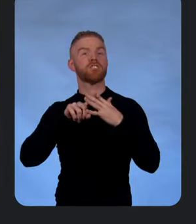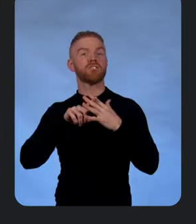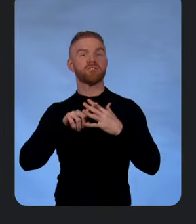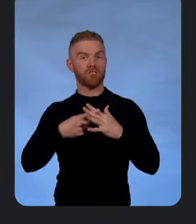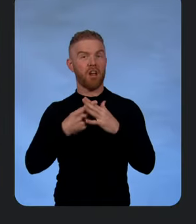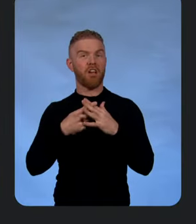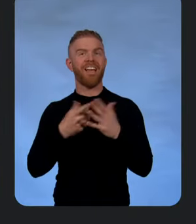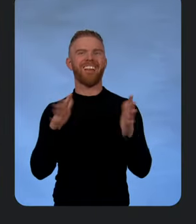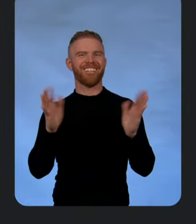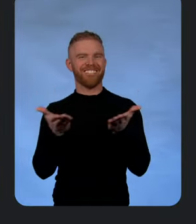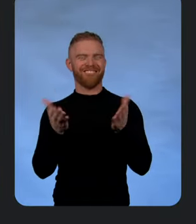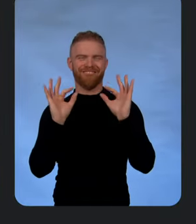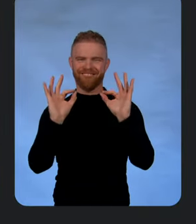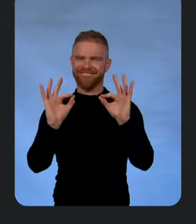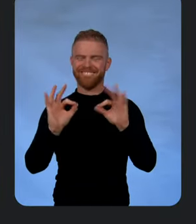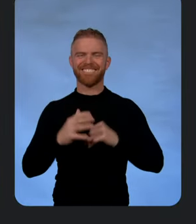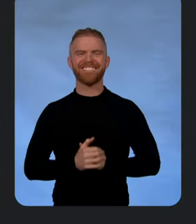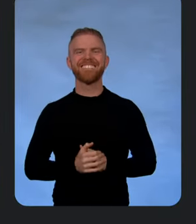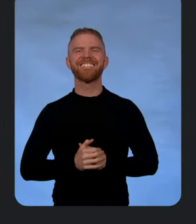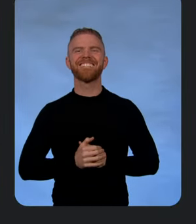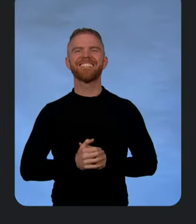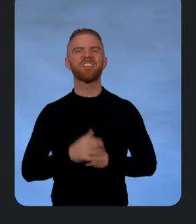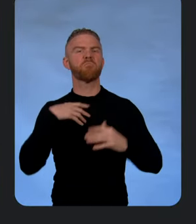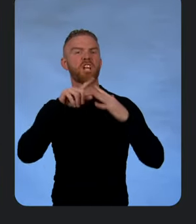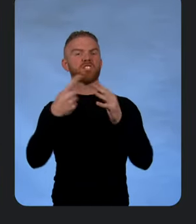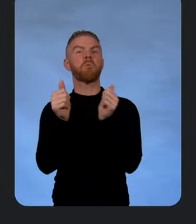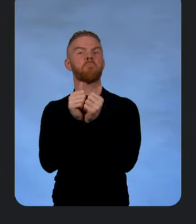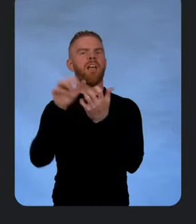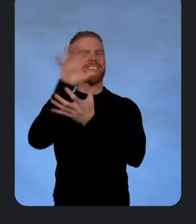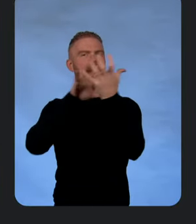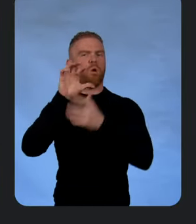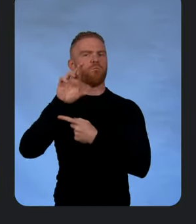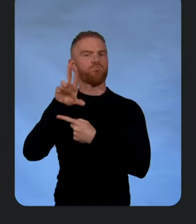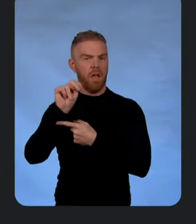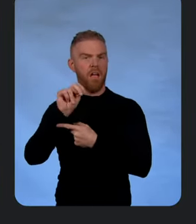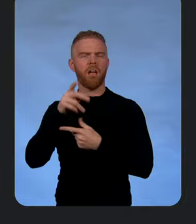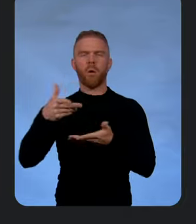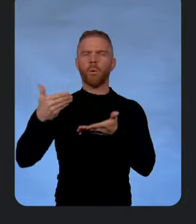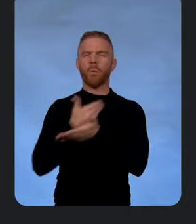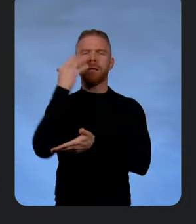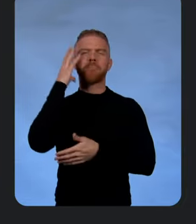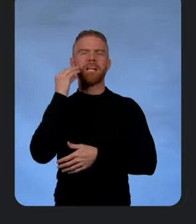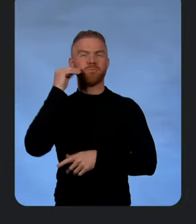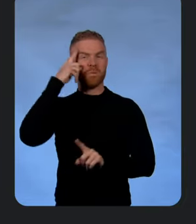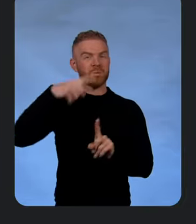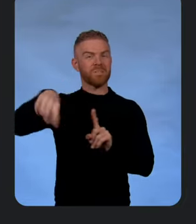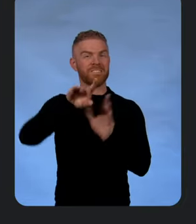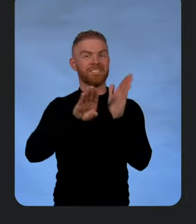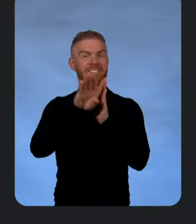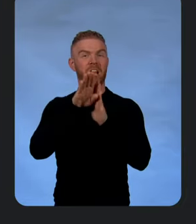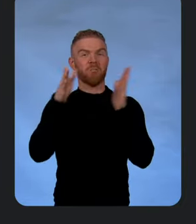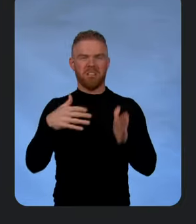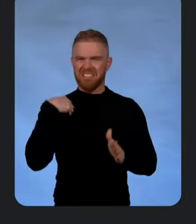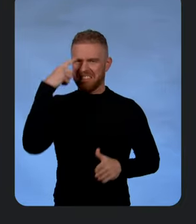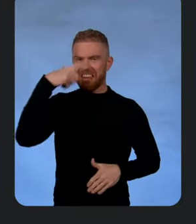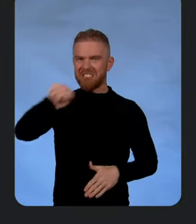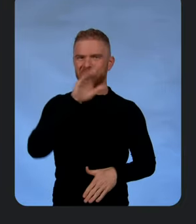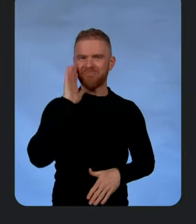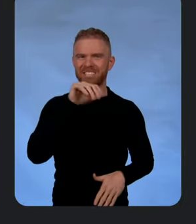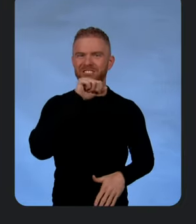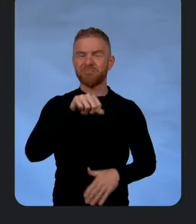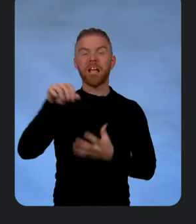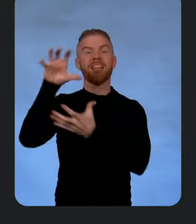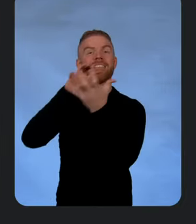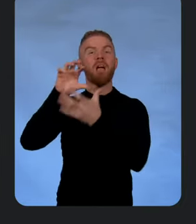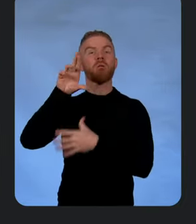So let me maybe start with Cloud Run. Yeah. Cloud Run is an amazing service for running our applications and agents at